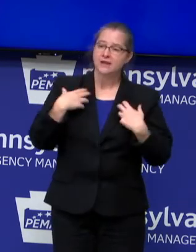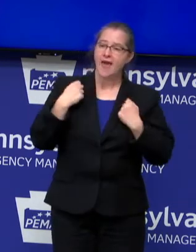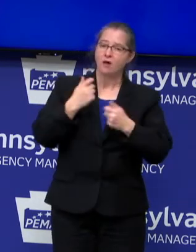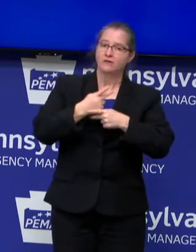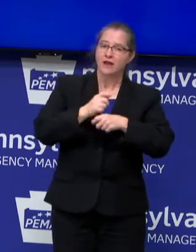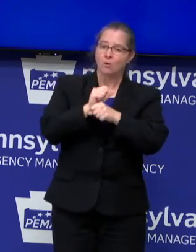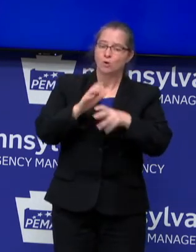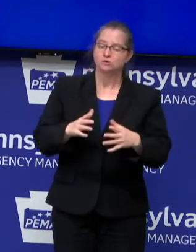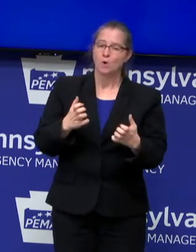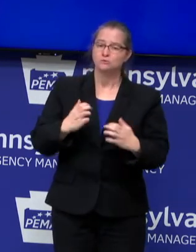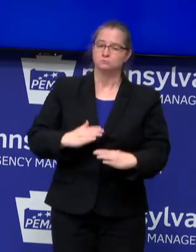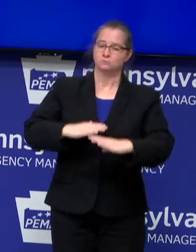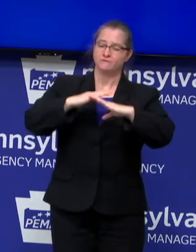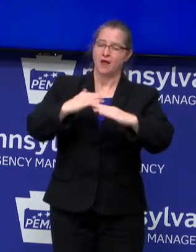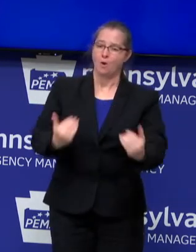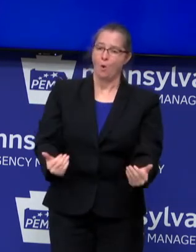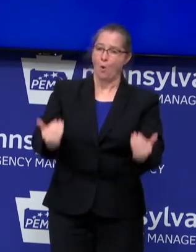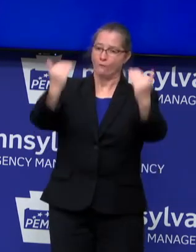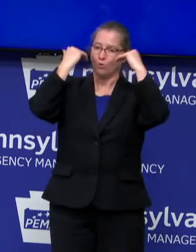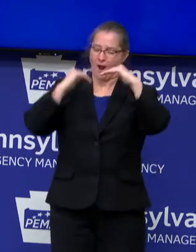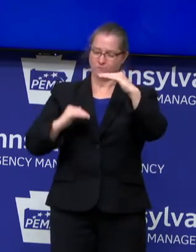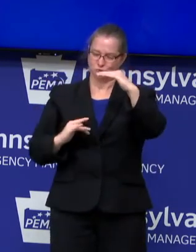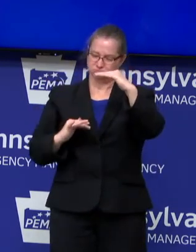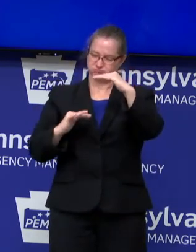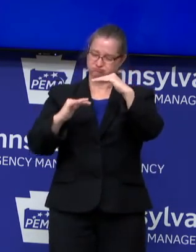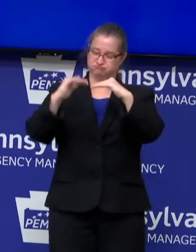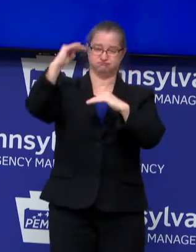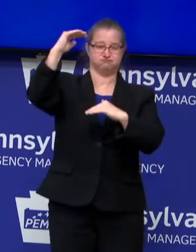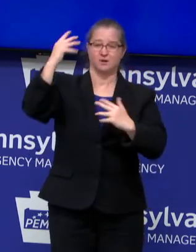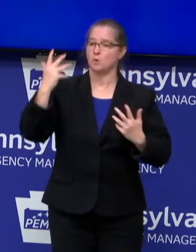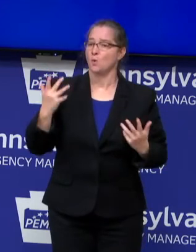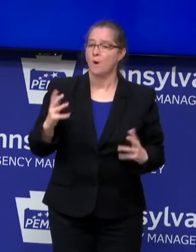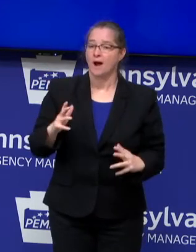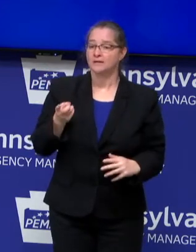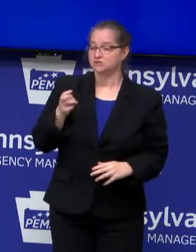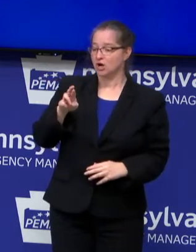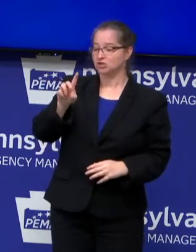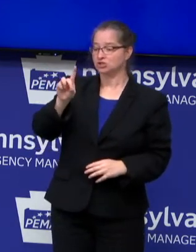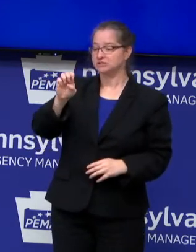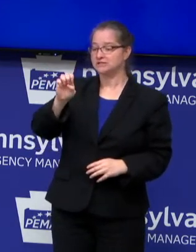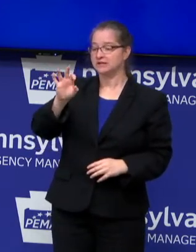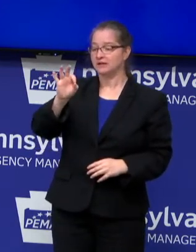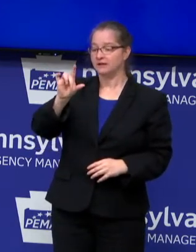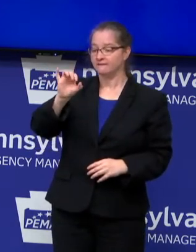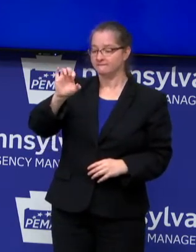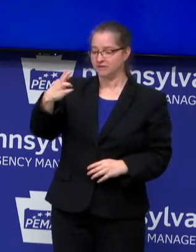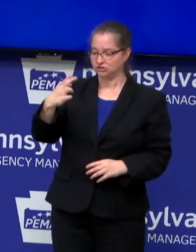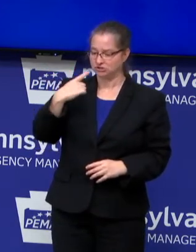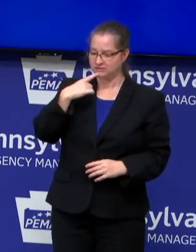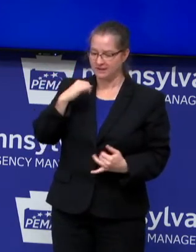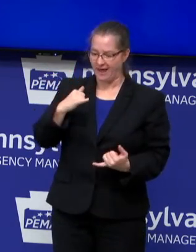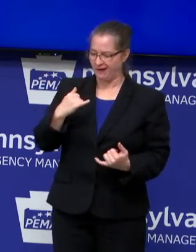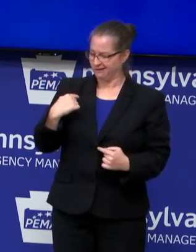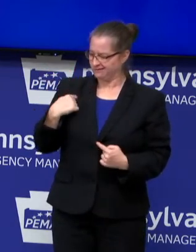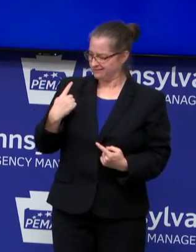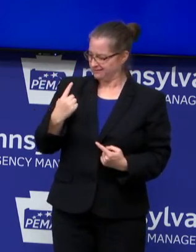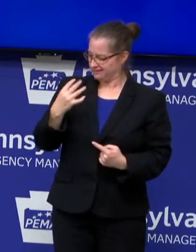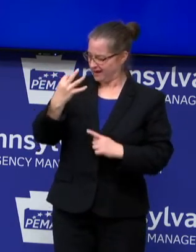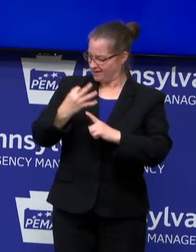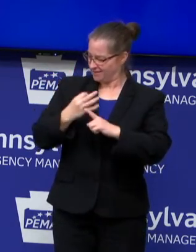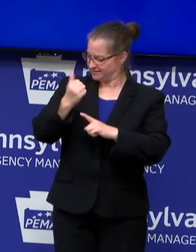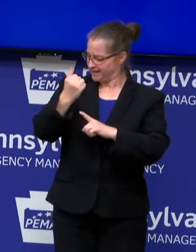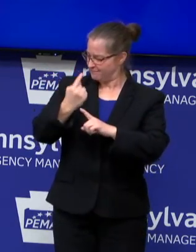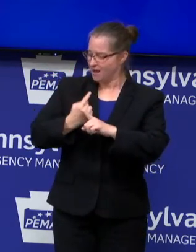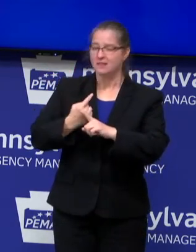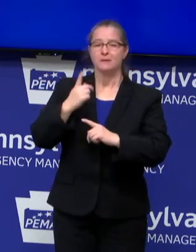becoming overwhelmed. As Dr. DeFlecht has said, we're now in the ninth or tenth month of this pandemic. People